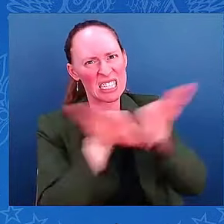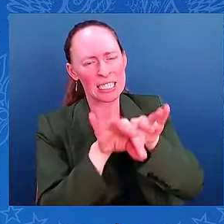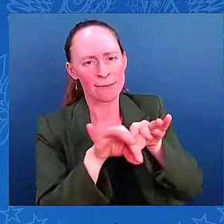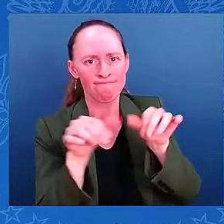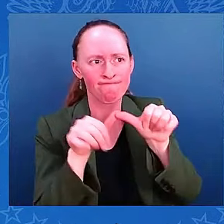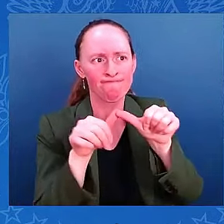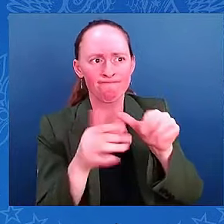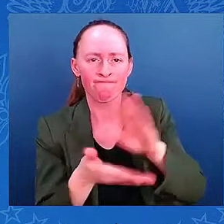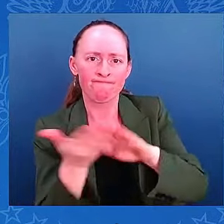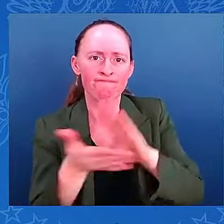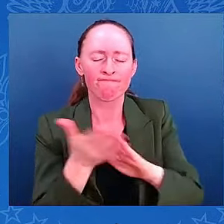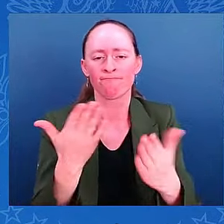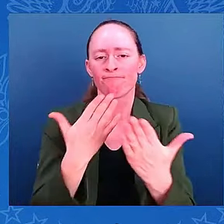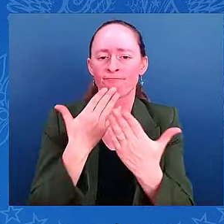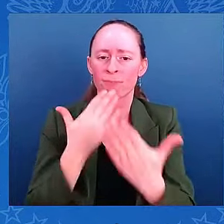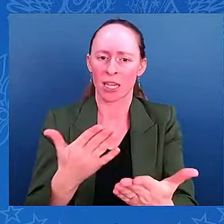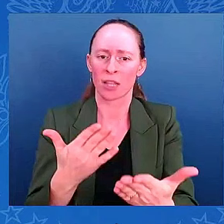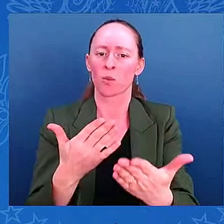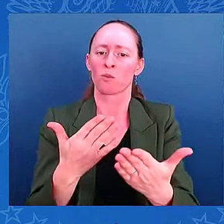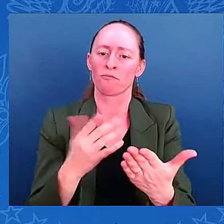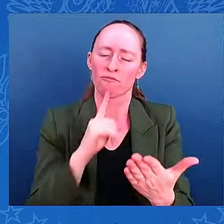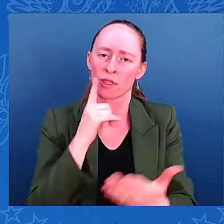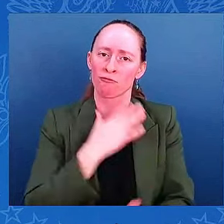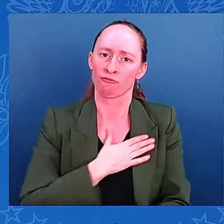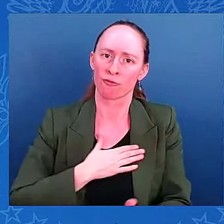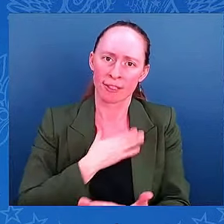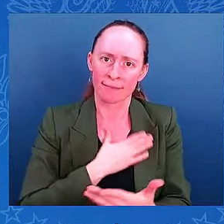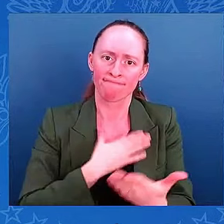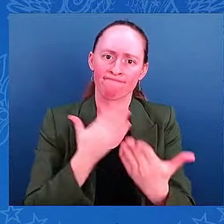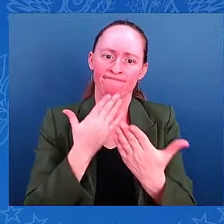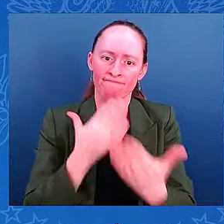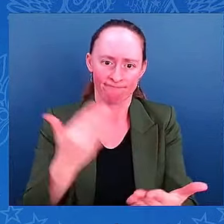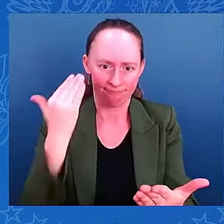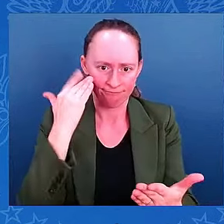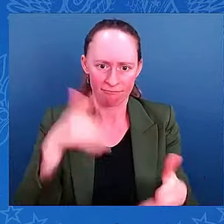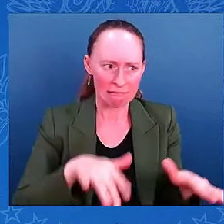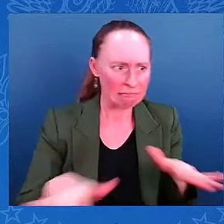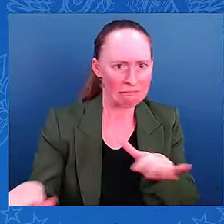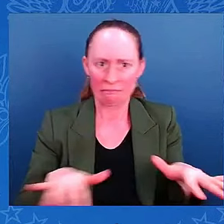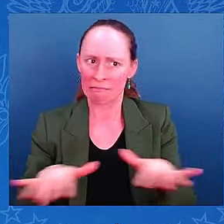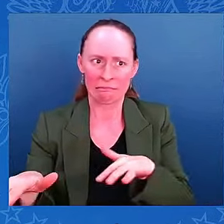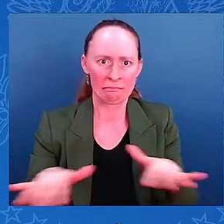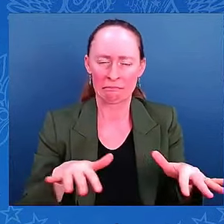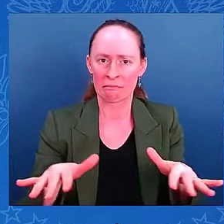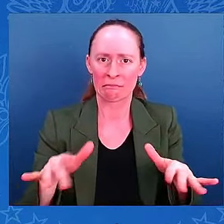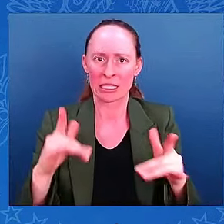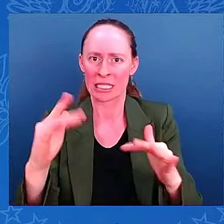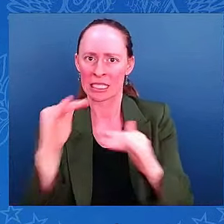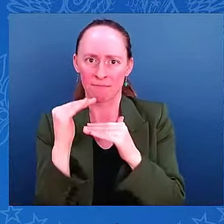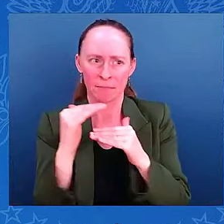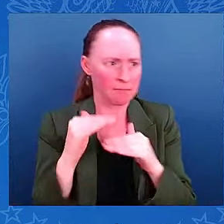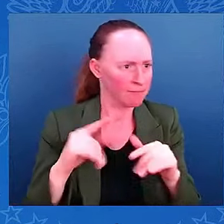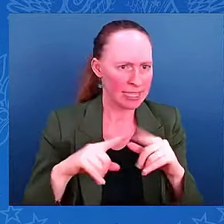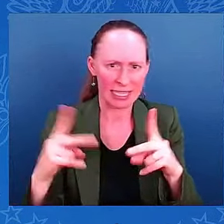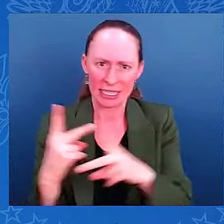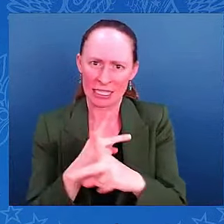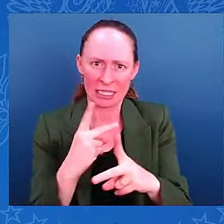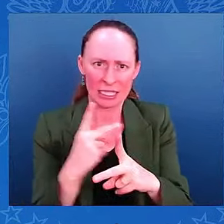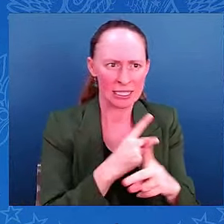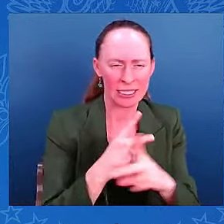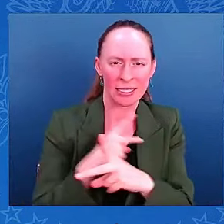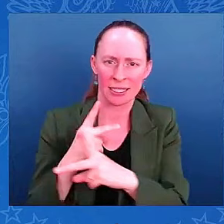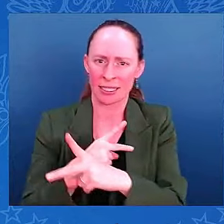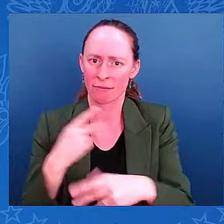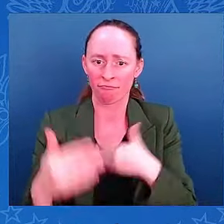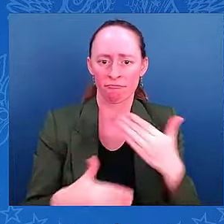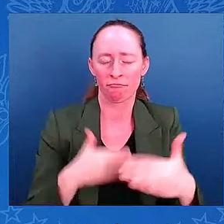thin in terms of your folks being on the ground in every area right now, and you're doing an extraordinary job. So thank you for that.